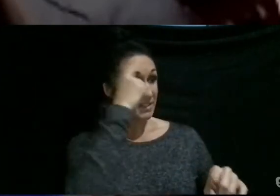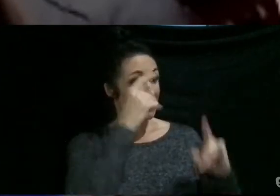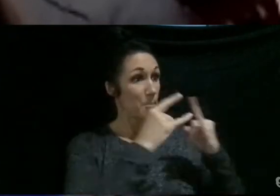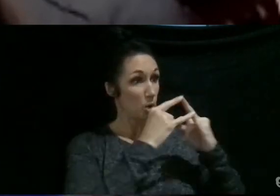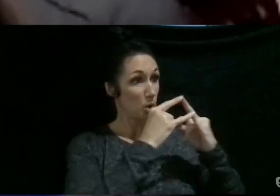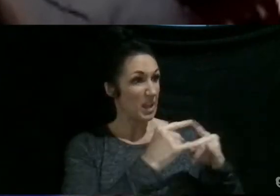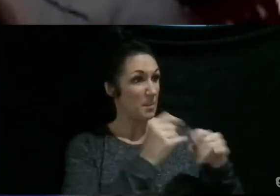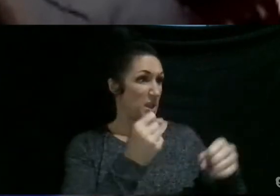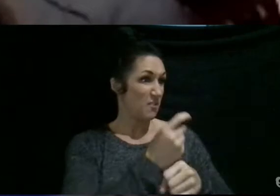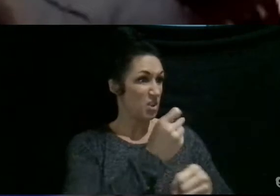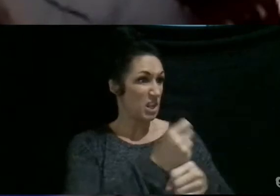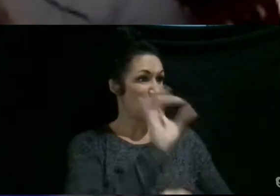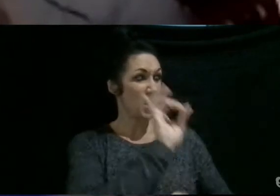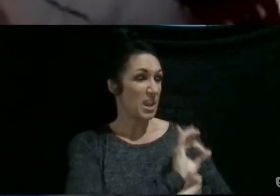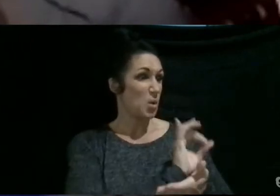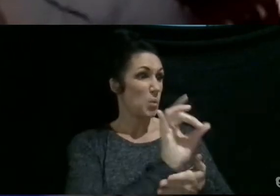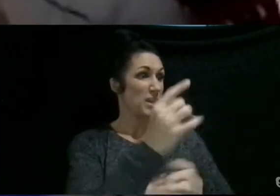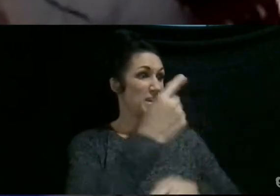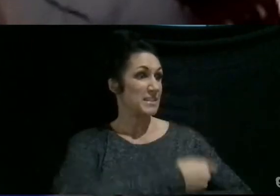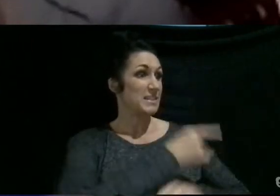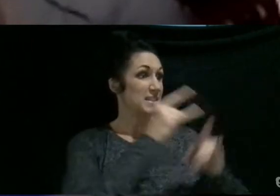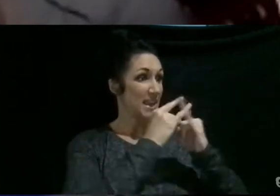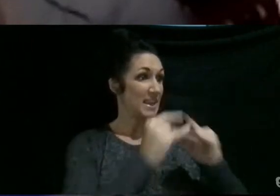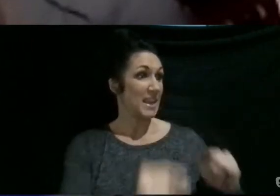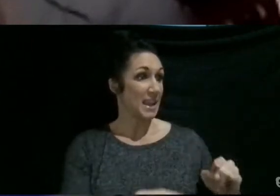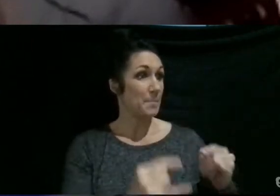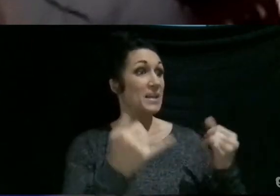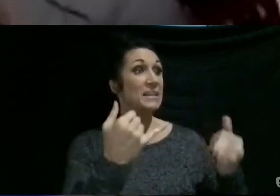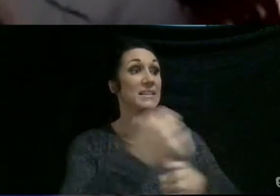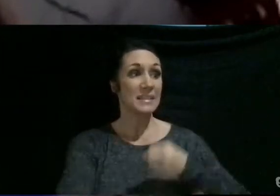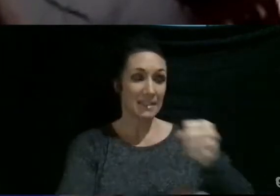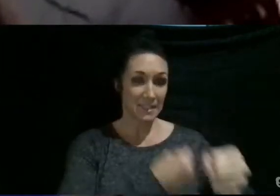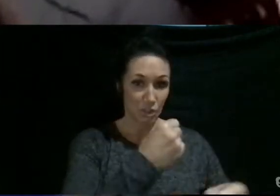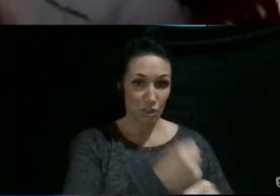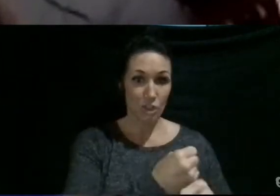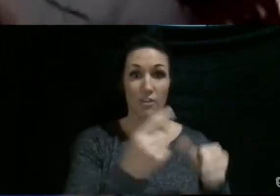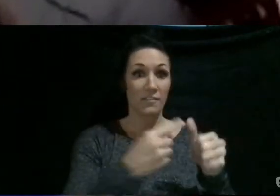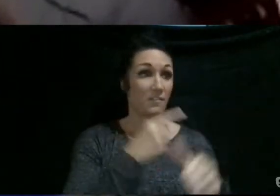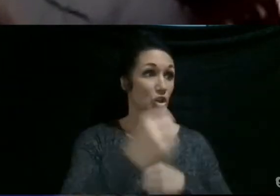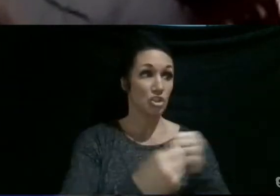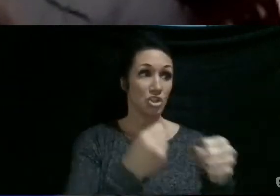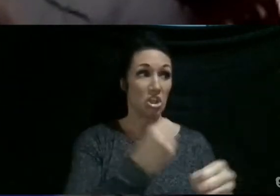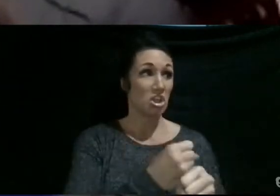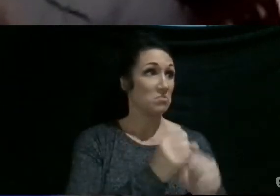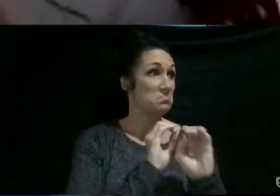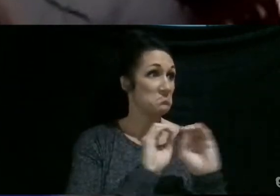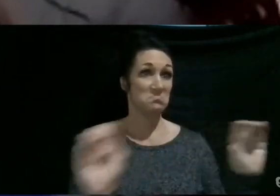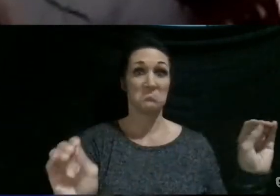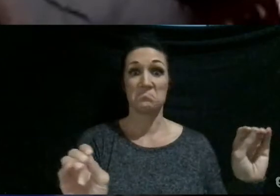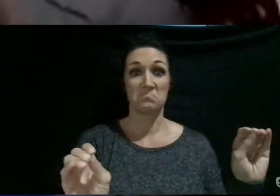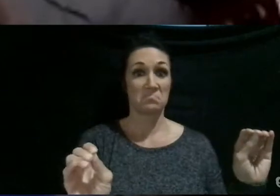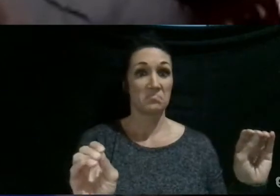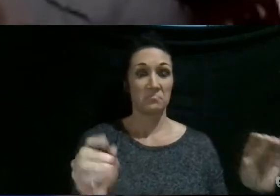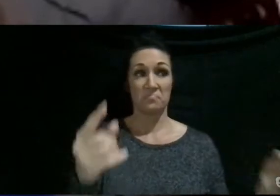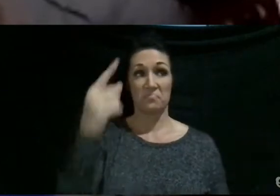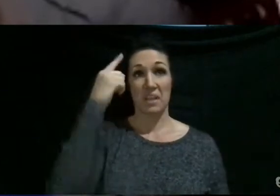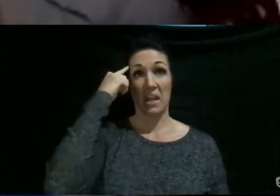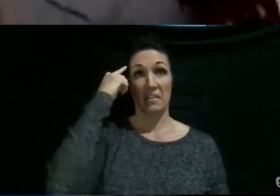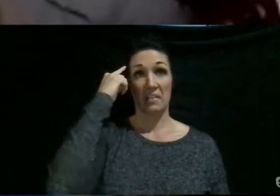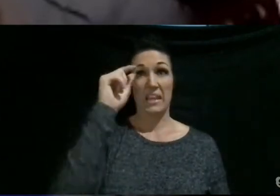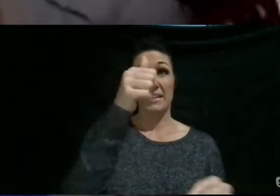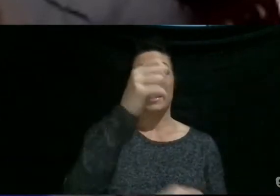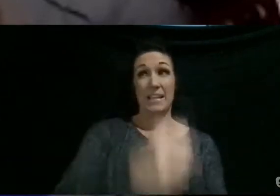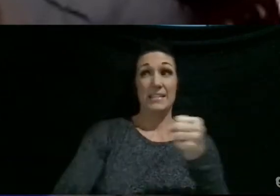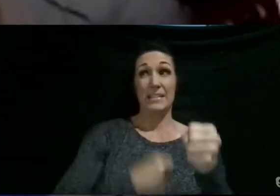year. It's an eight-week day camp, and this year was, like, the first year, and I think 10 years that